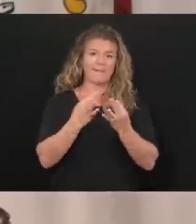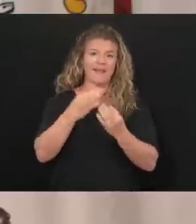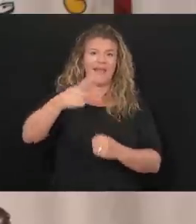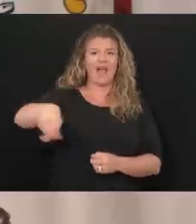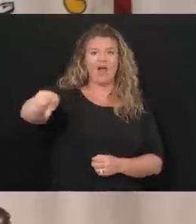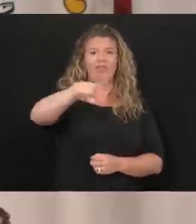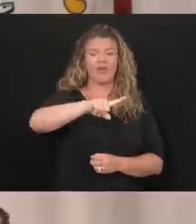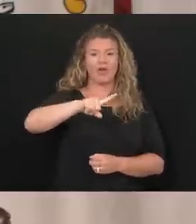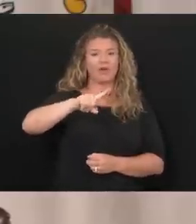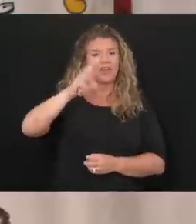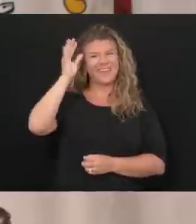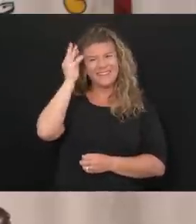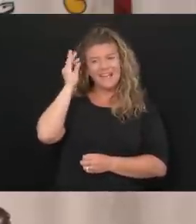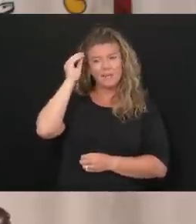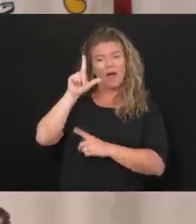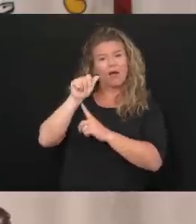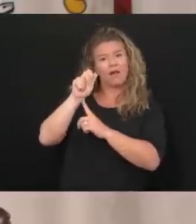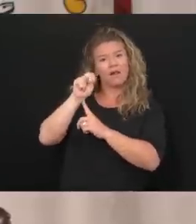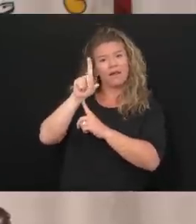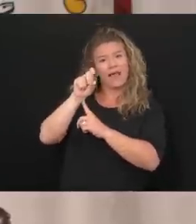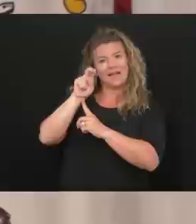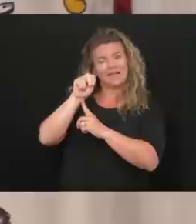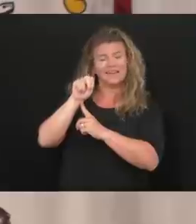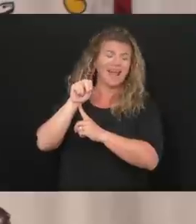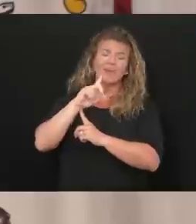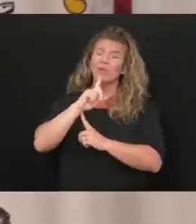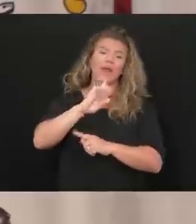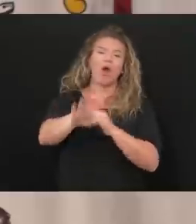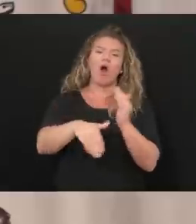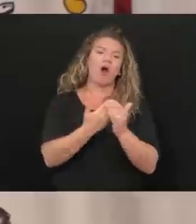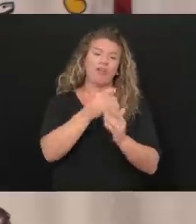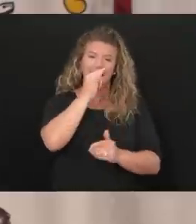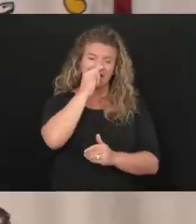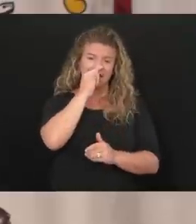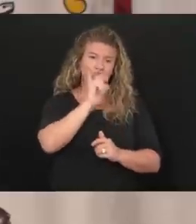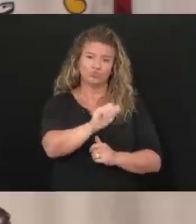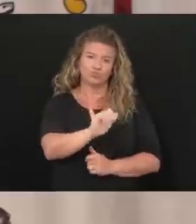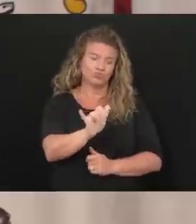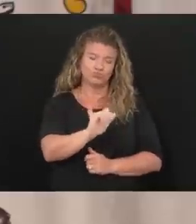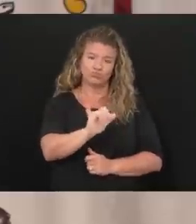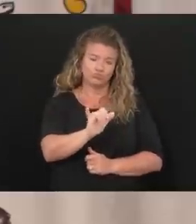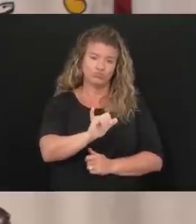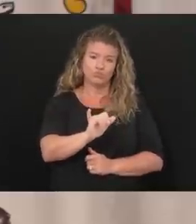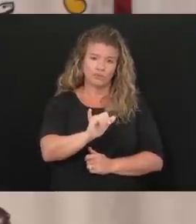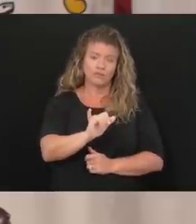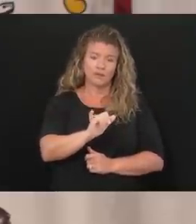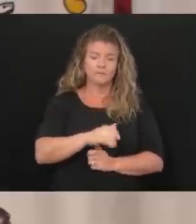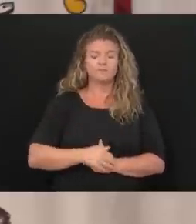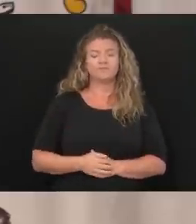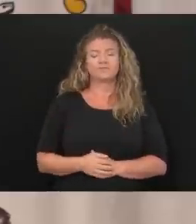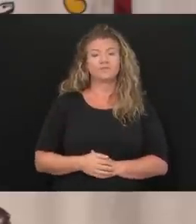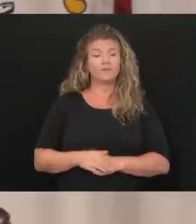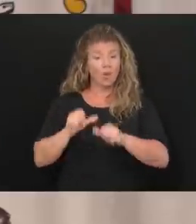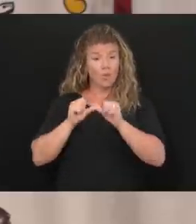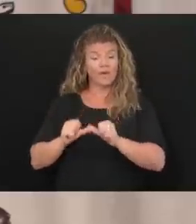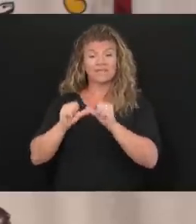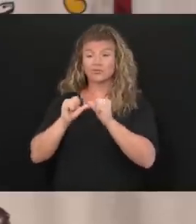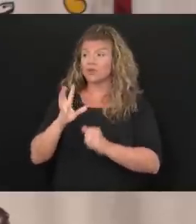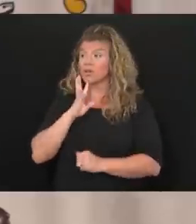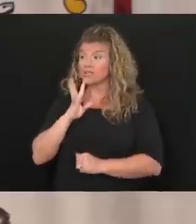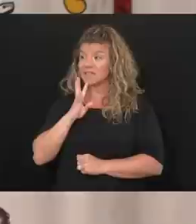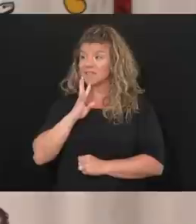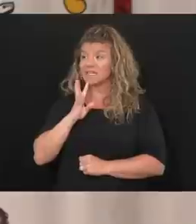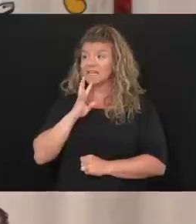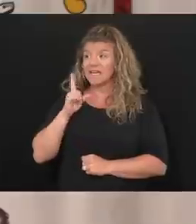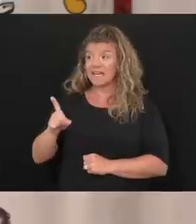think about Landon and all of our foster kids as well. Later on in the conversation, Landon said,